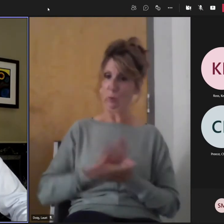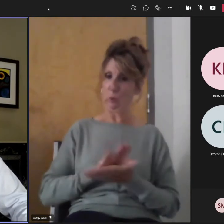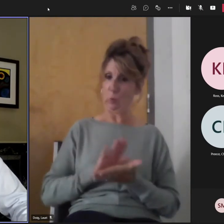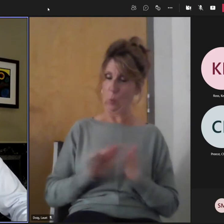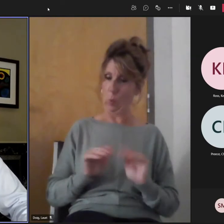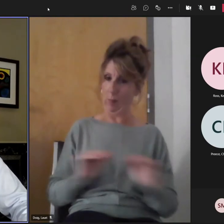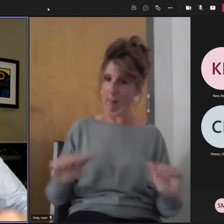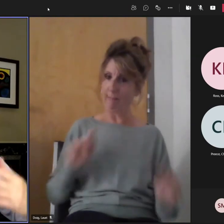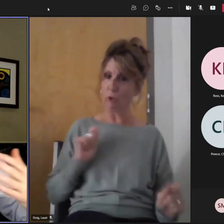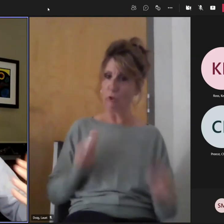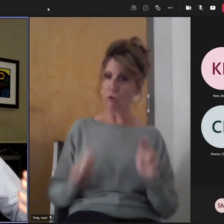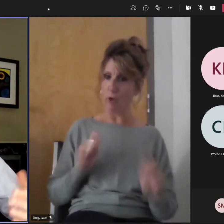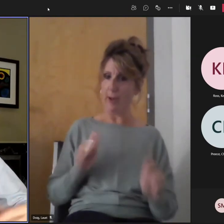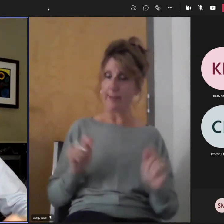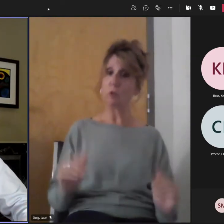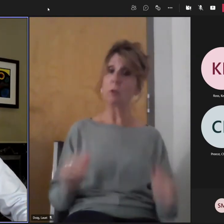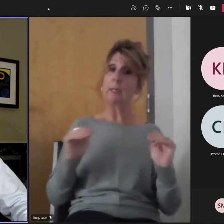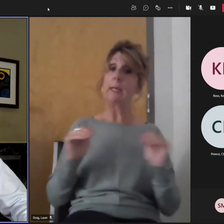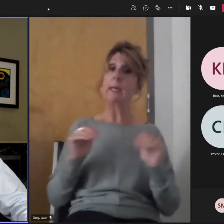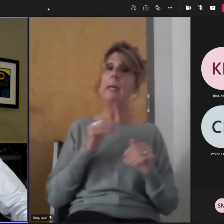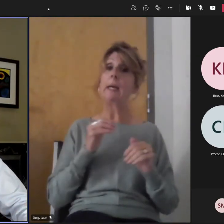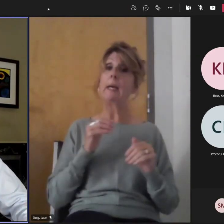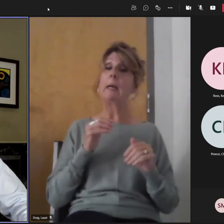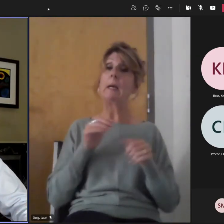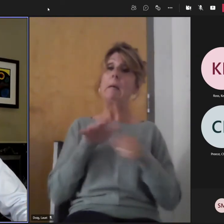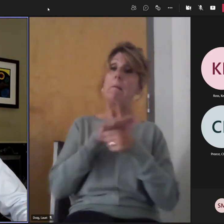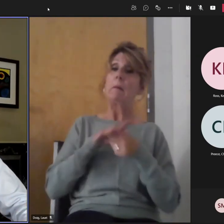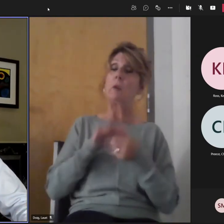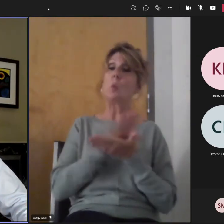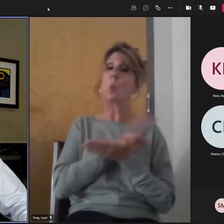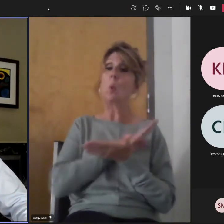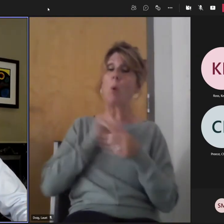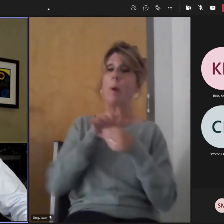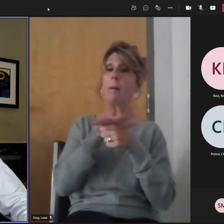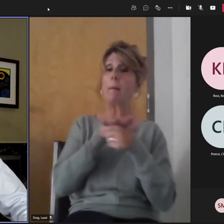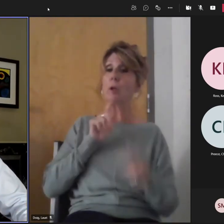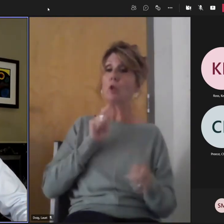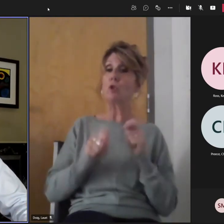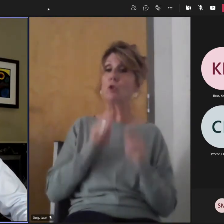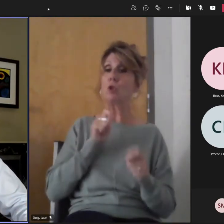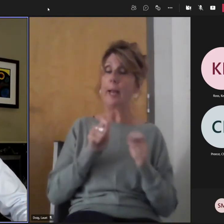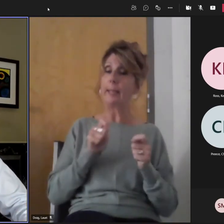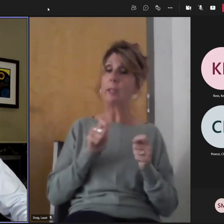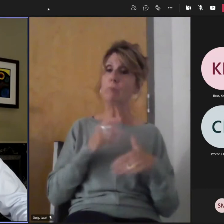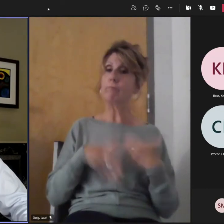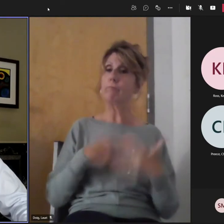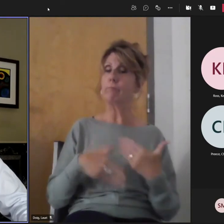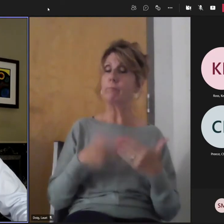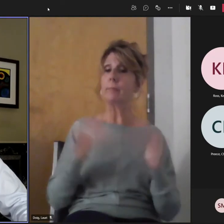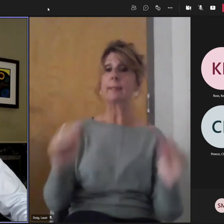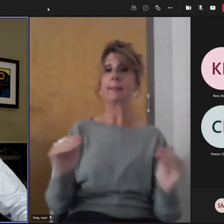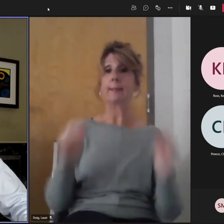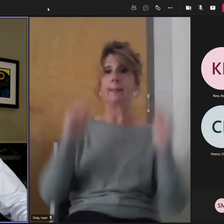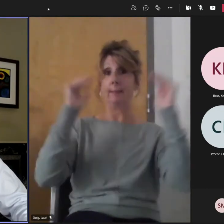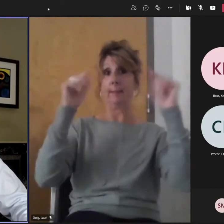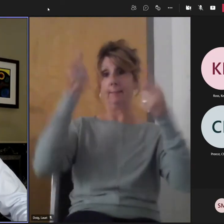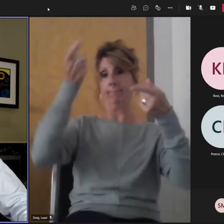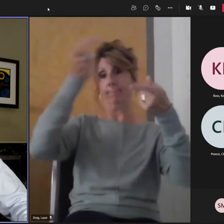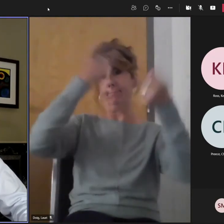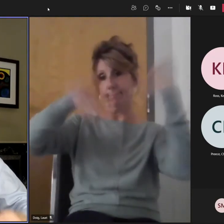now because of the pandemic and the number of things. Maybe we're less tolerant of core leadership. I'm hoping we are